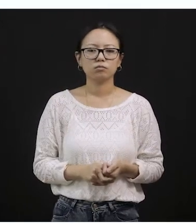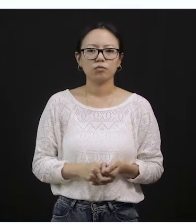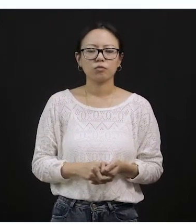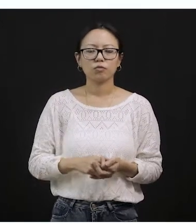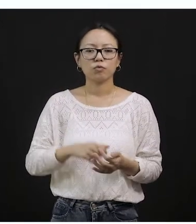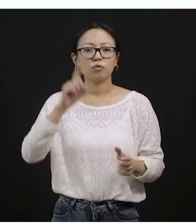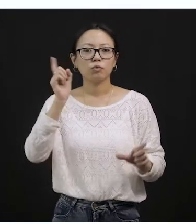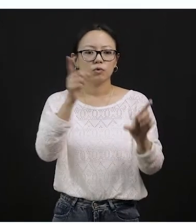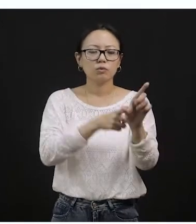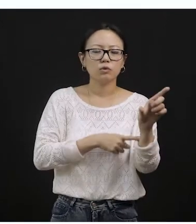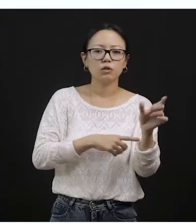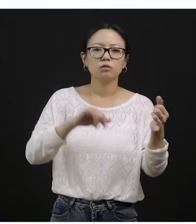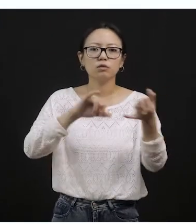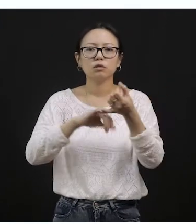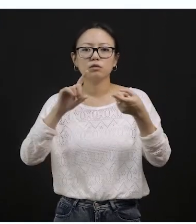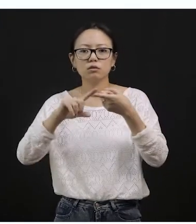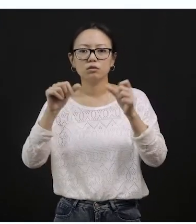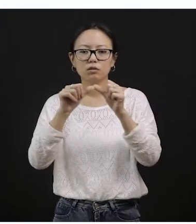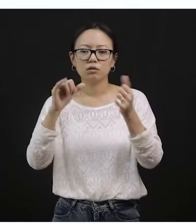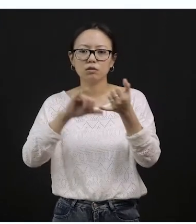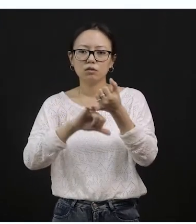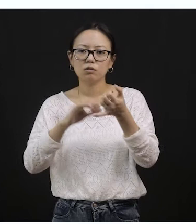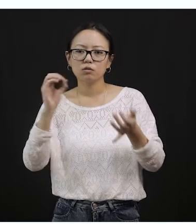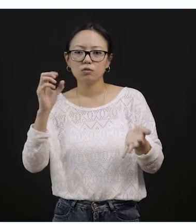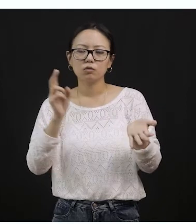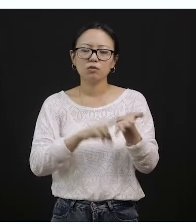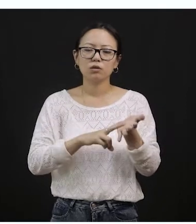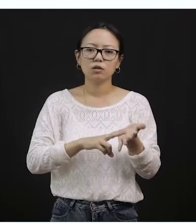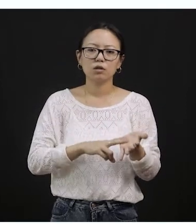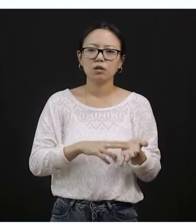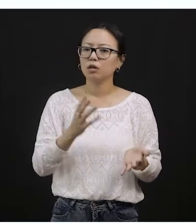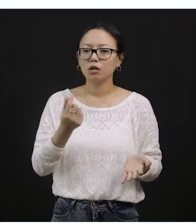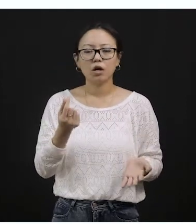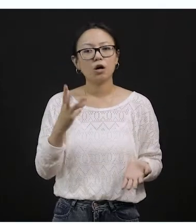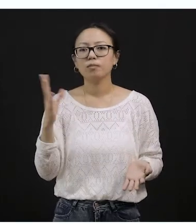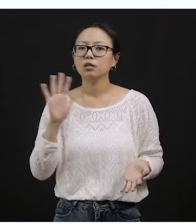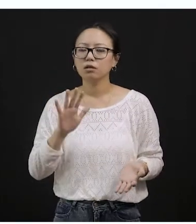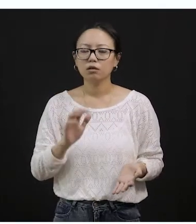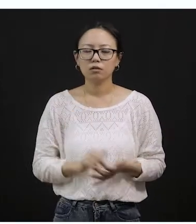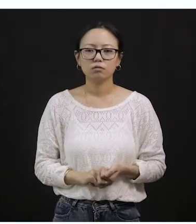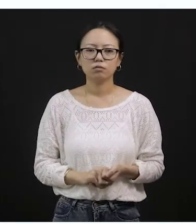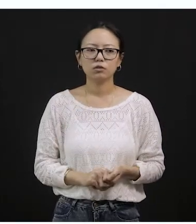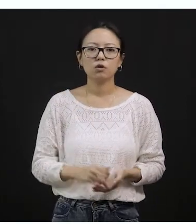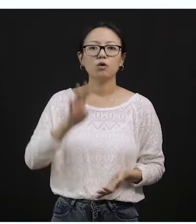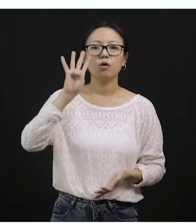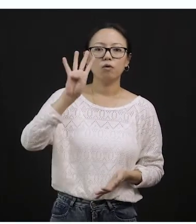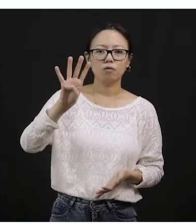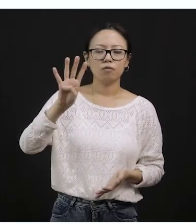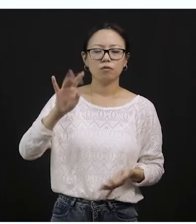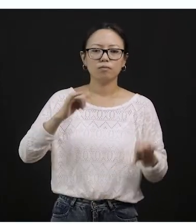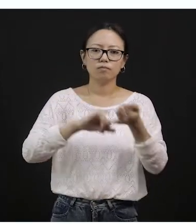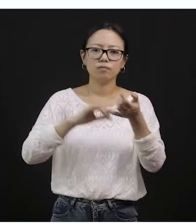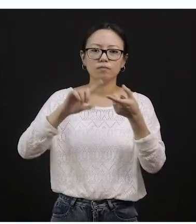there in a year? There are about four seasons. Yeah? So, can you tell me the name of the